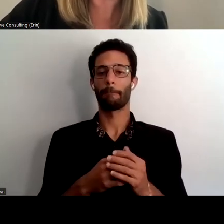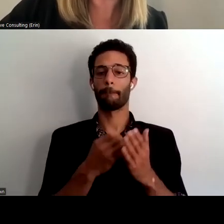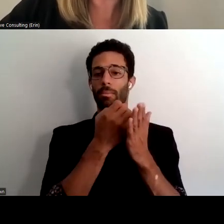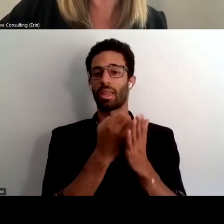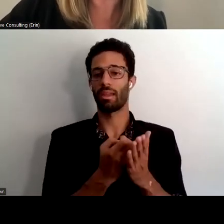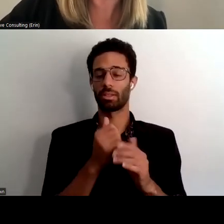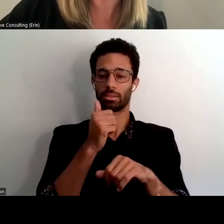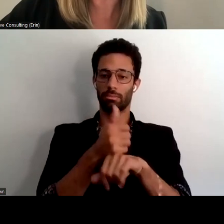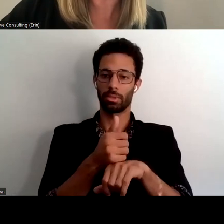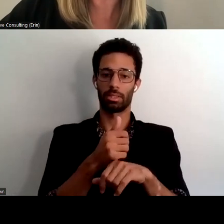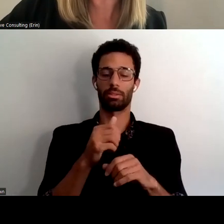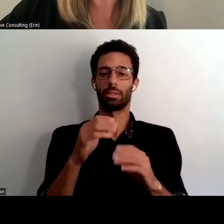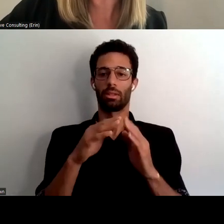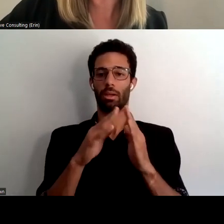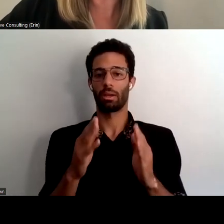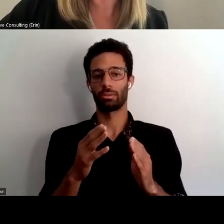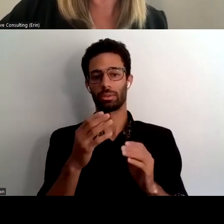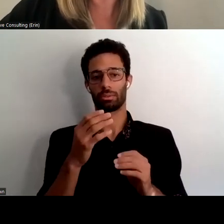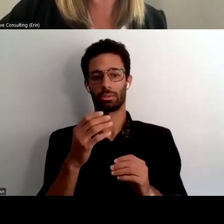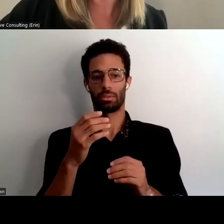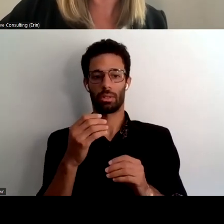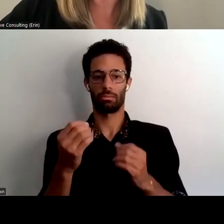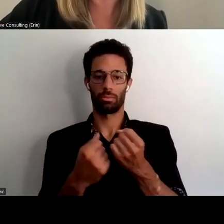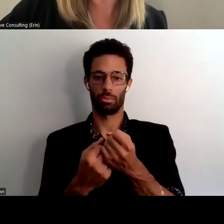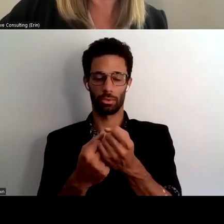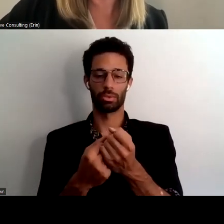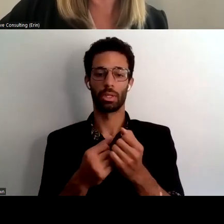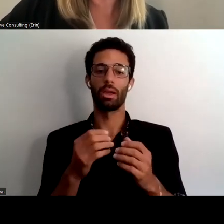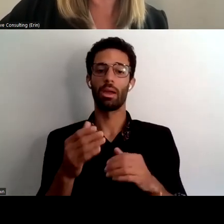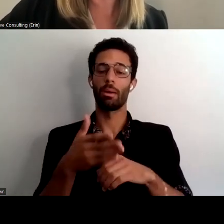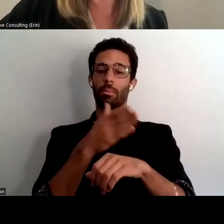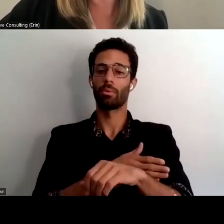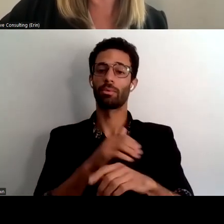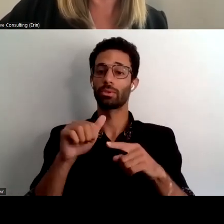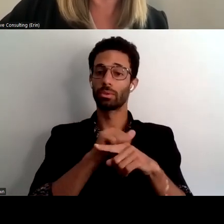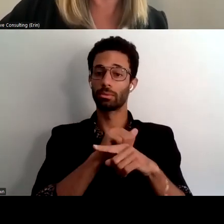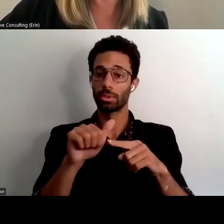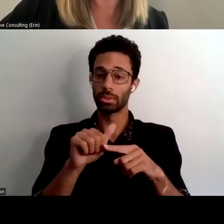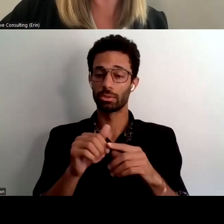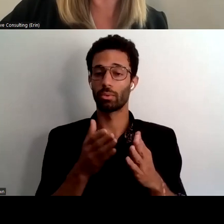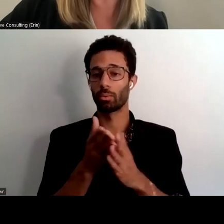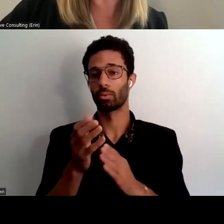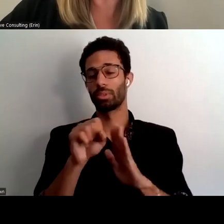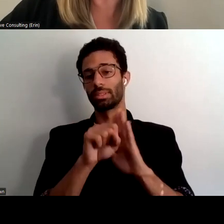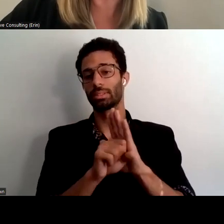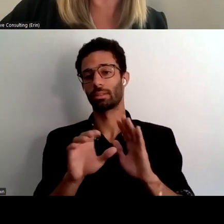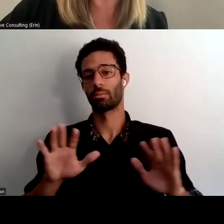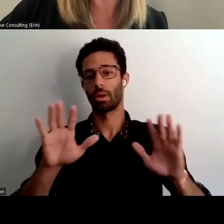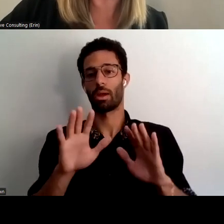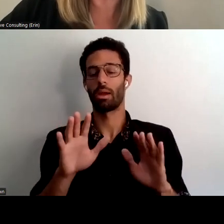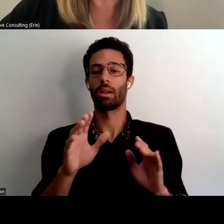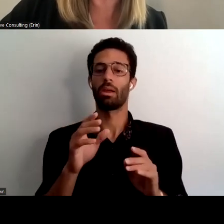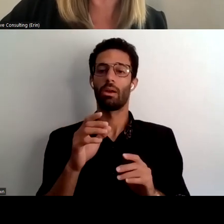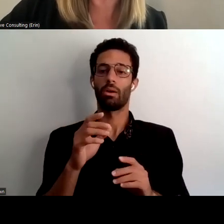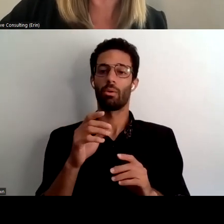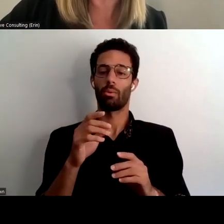across the state for equitable access improving transportation uh such as through statewide public private partnerships that would